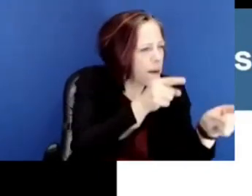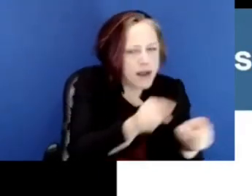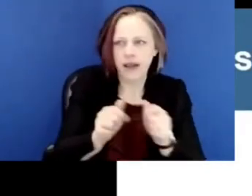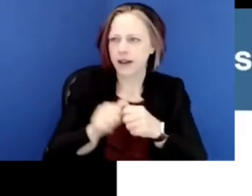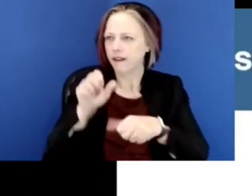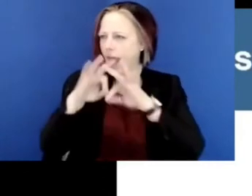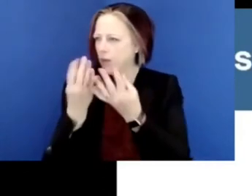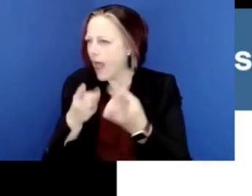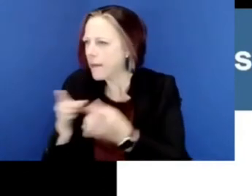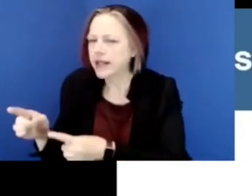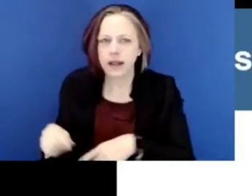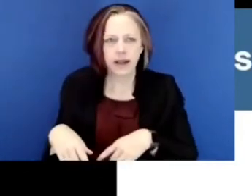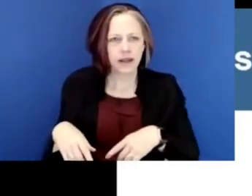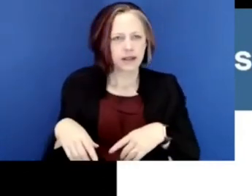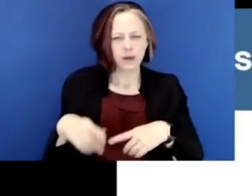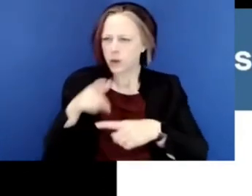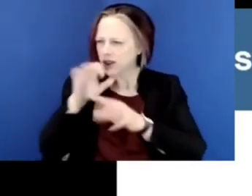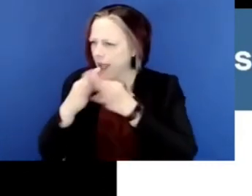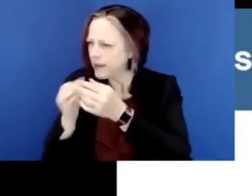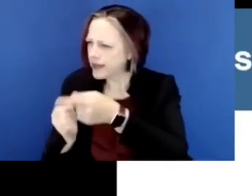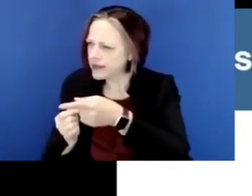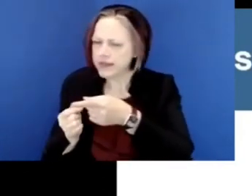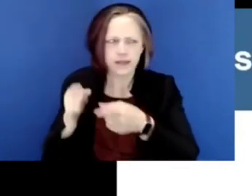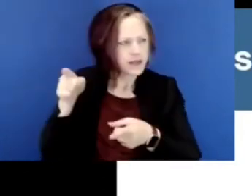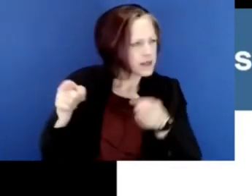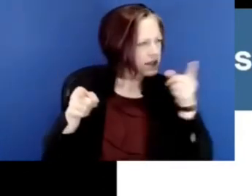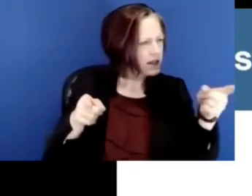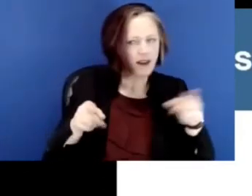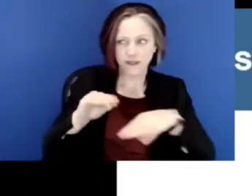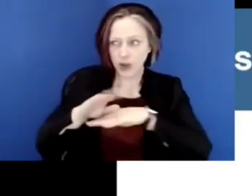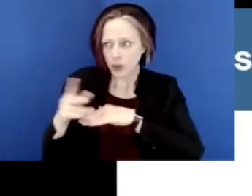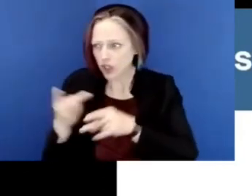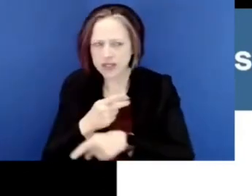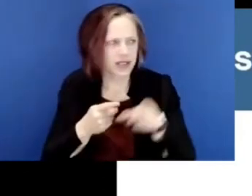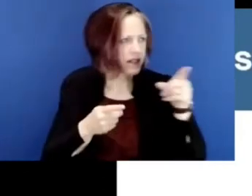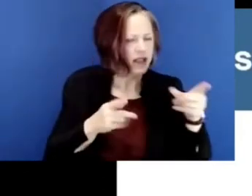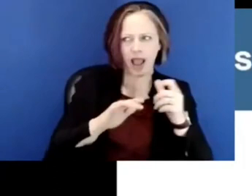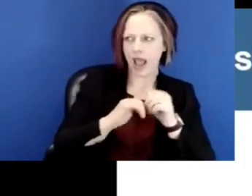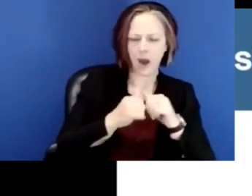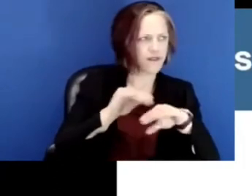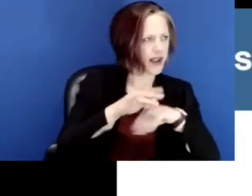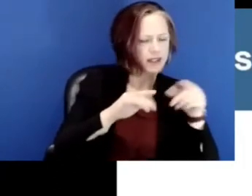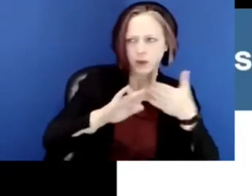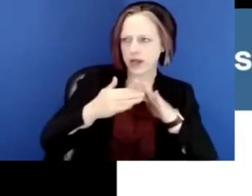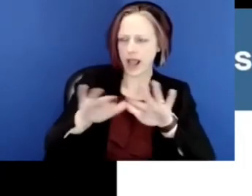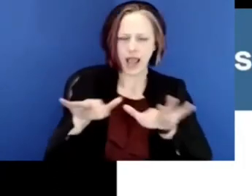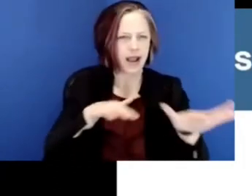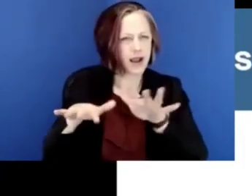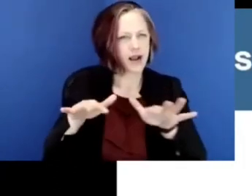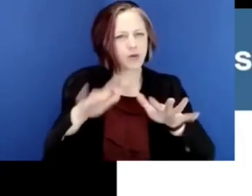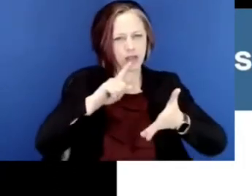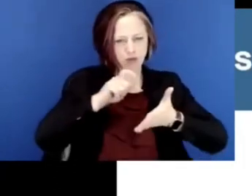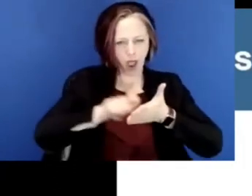jobs, to families, whose families are being affected and how that was affecting the